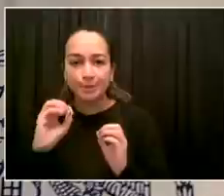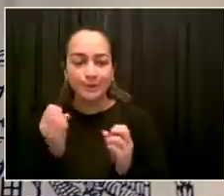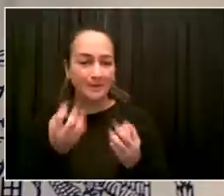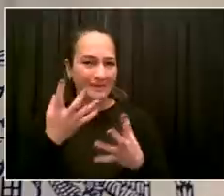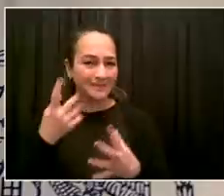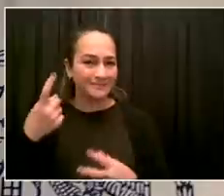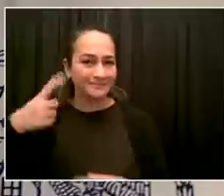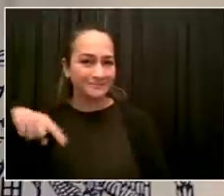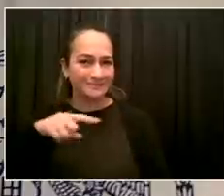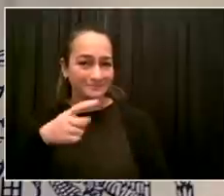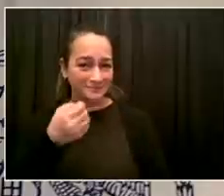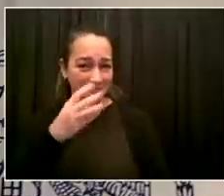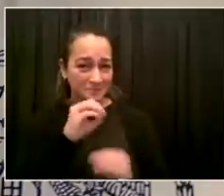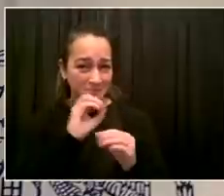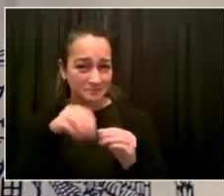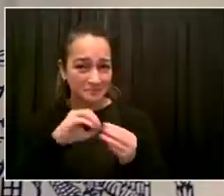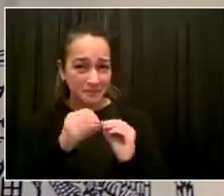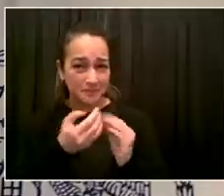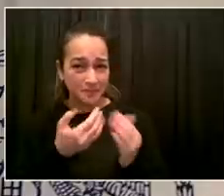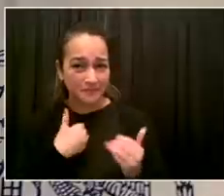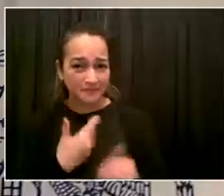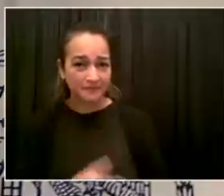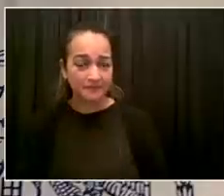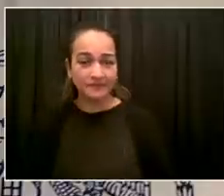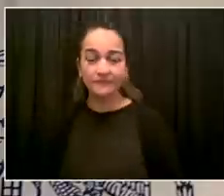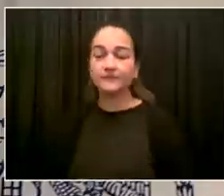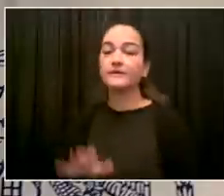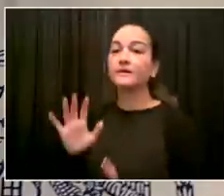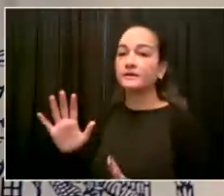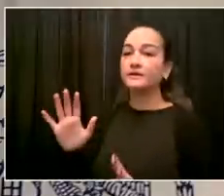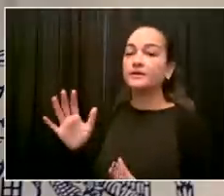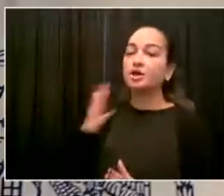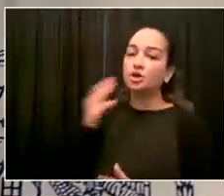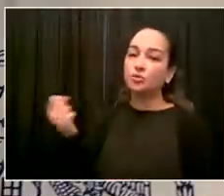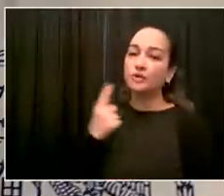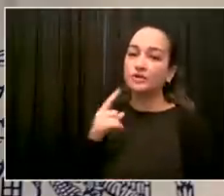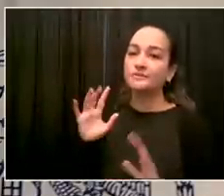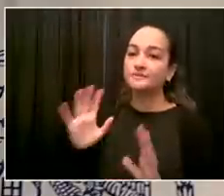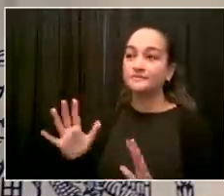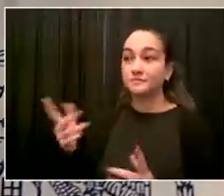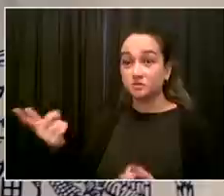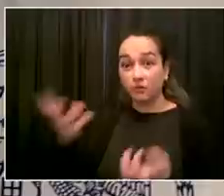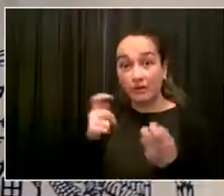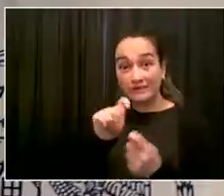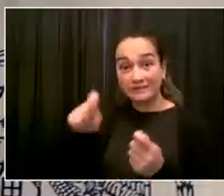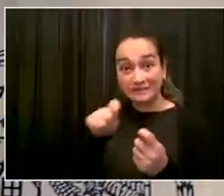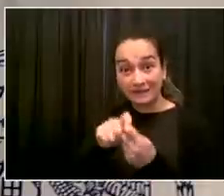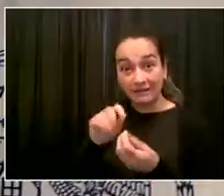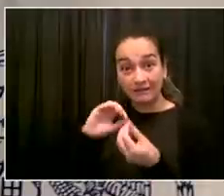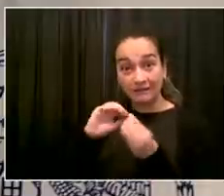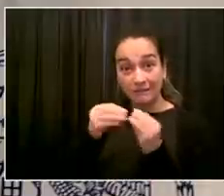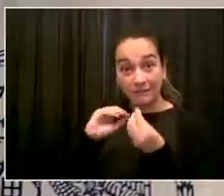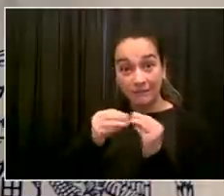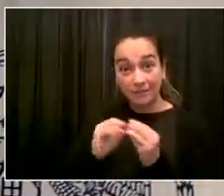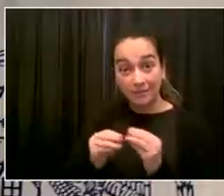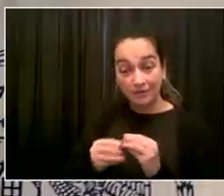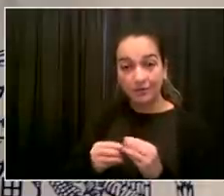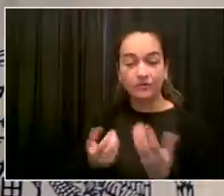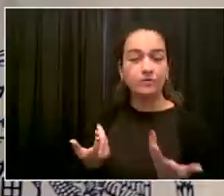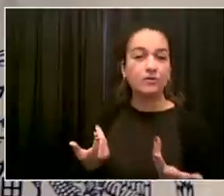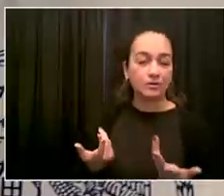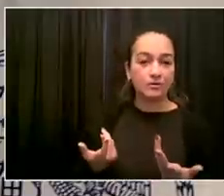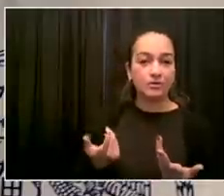numbers are still being tabulated. And a lot of people are making those last minute decisions to get vaccinated, as we